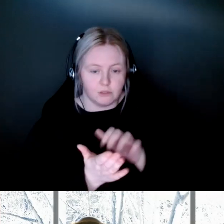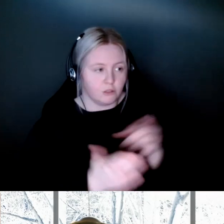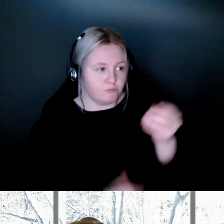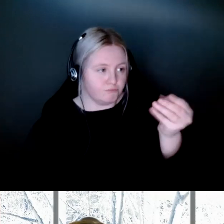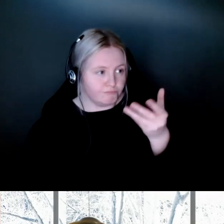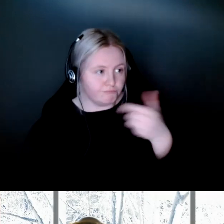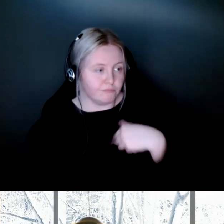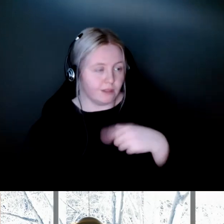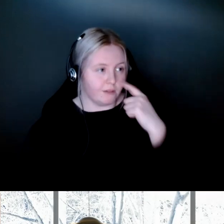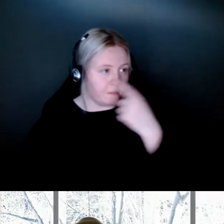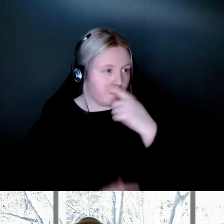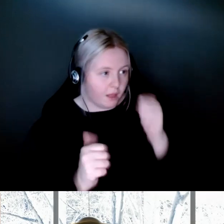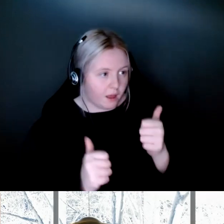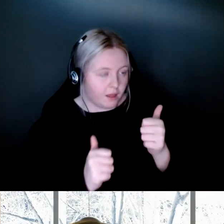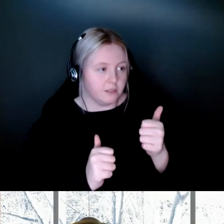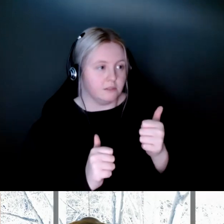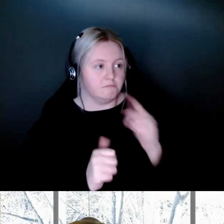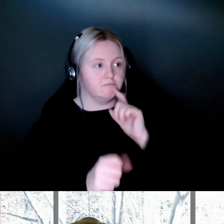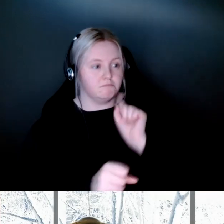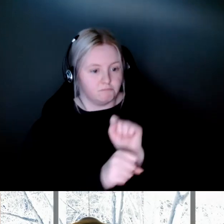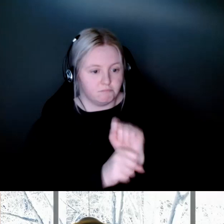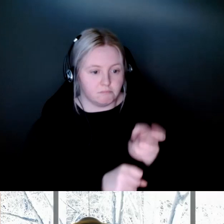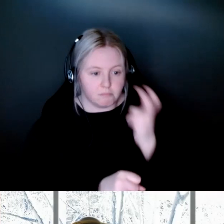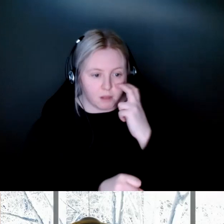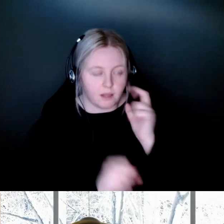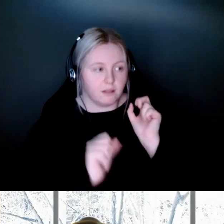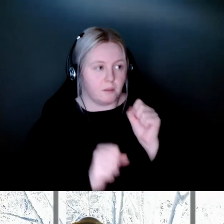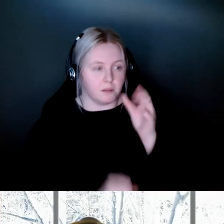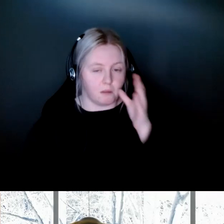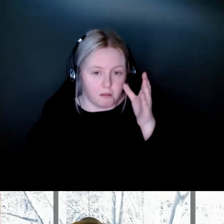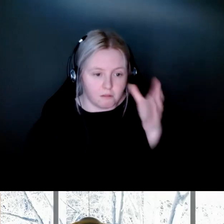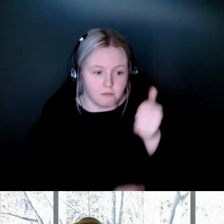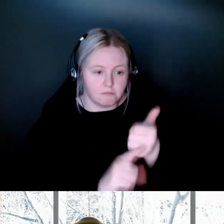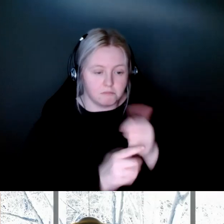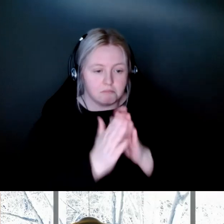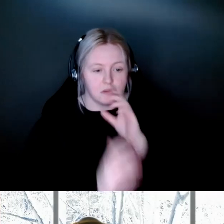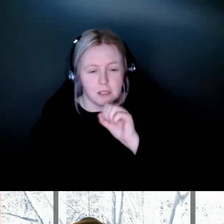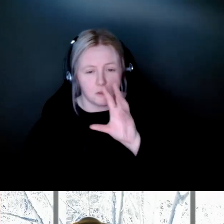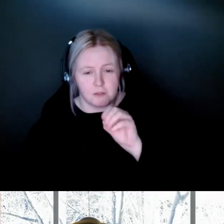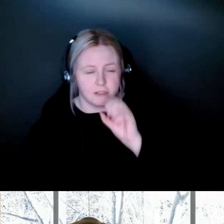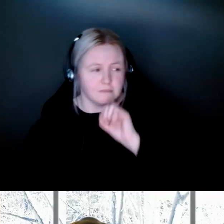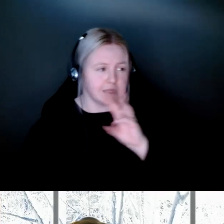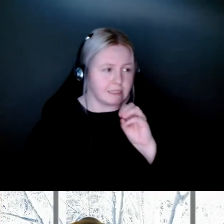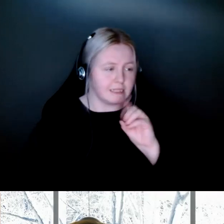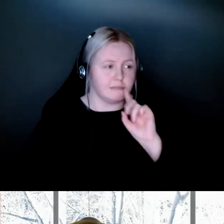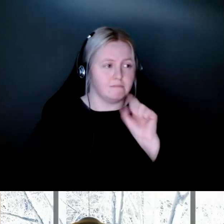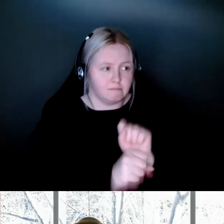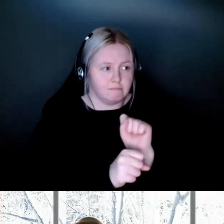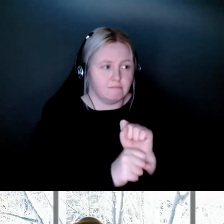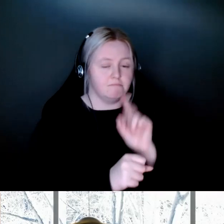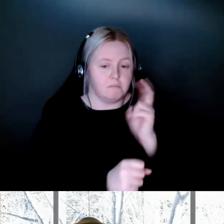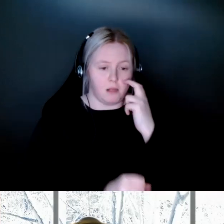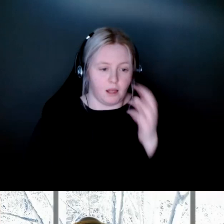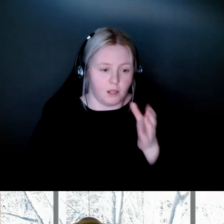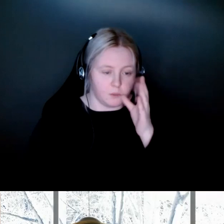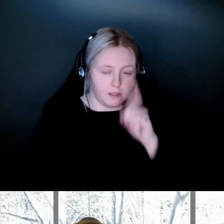You're legally blind now, and you may go completely blind by the time you're in your 50s or 60s. I, if there's a lot of unknowns, there probably